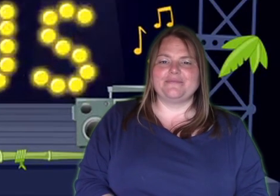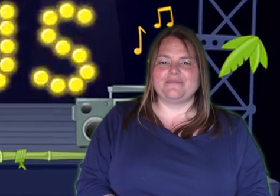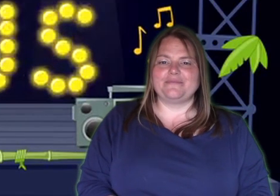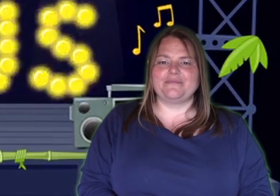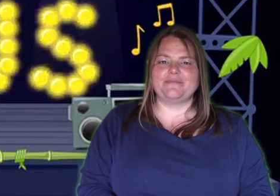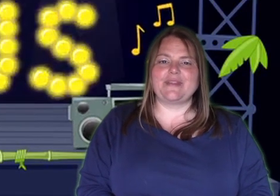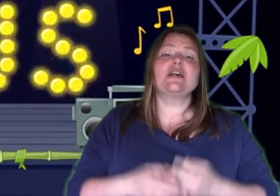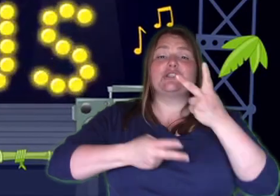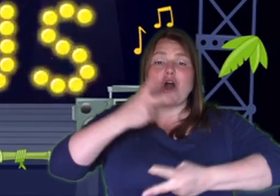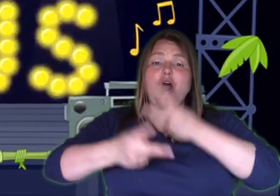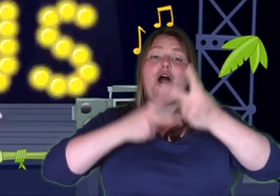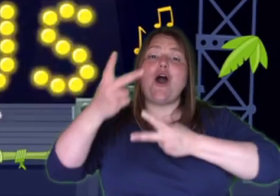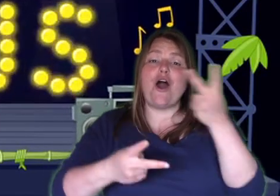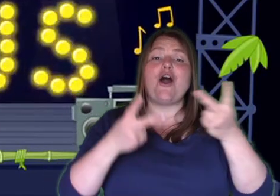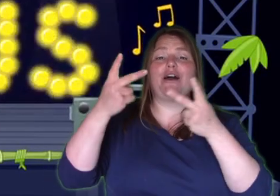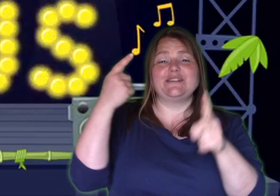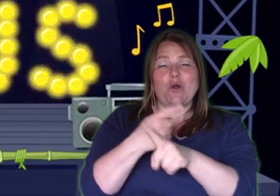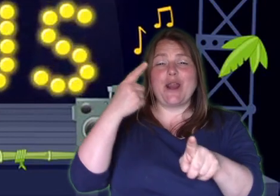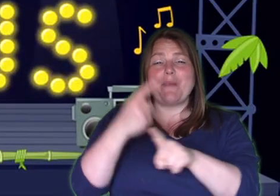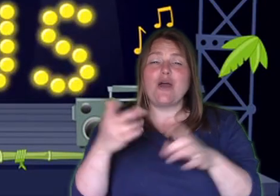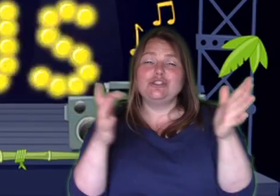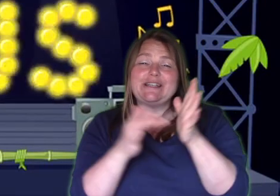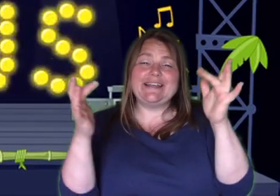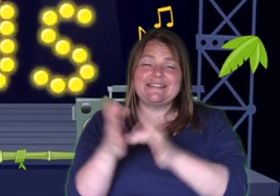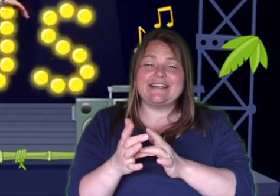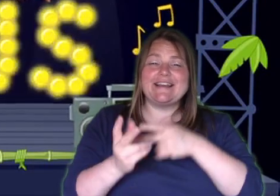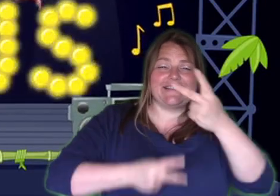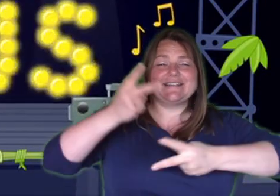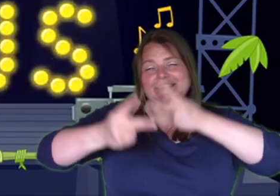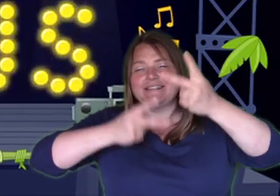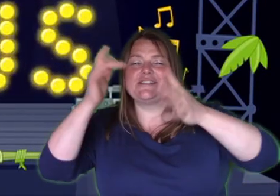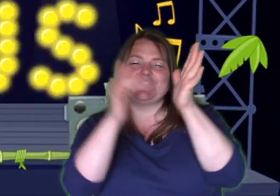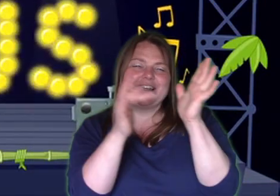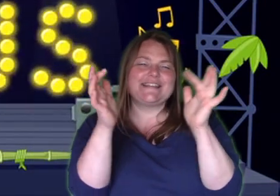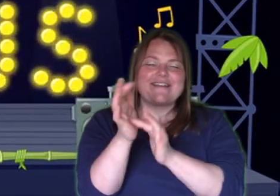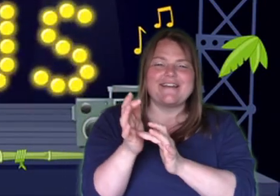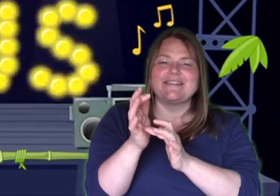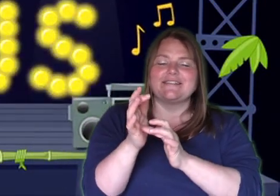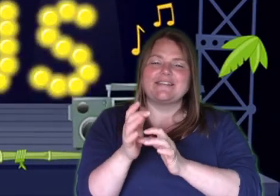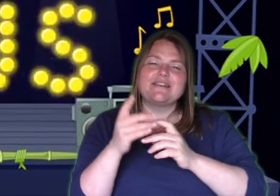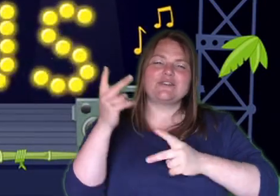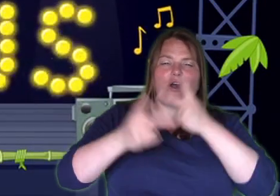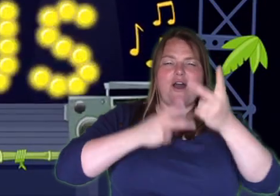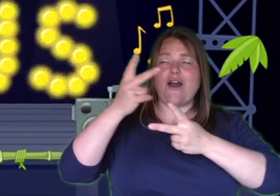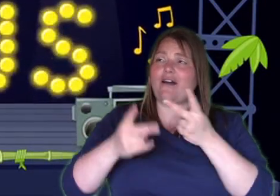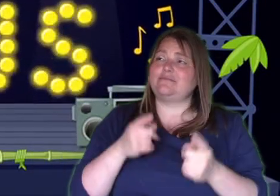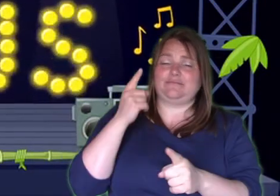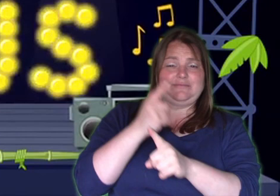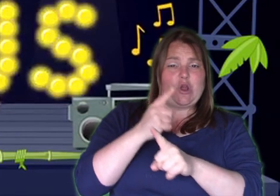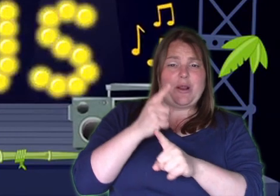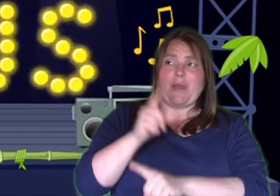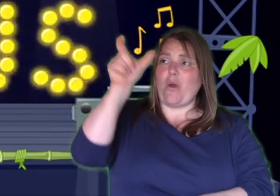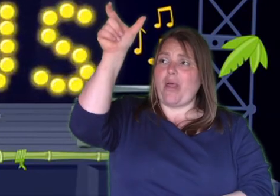This is a song about Jesus. A song about Jesus. A song about